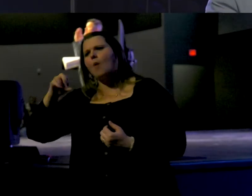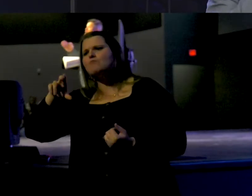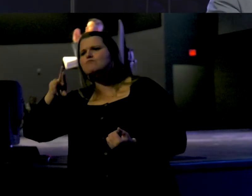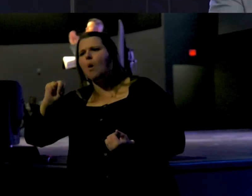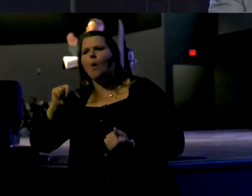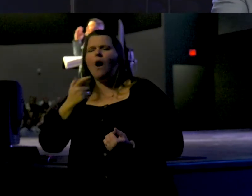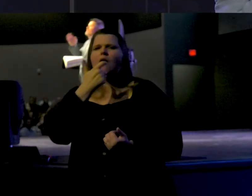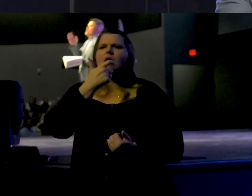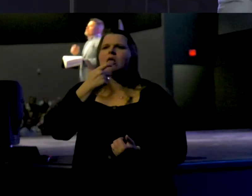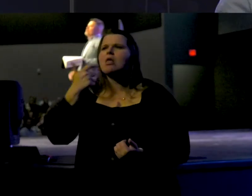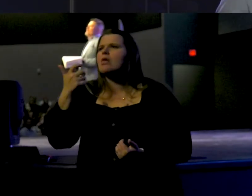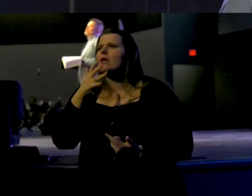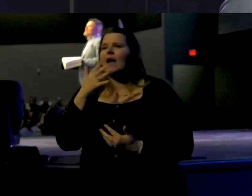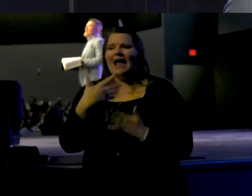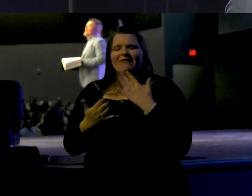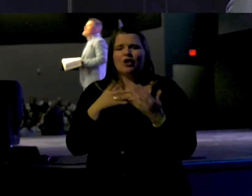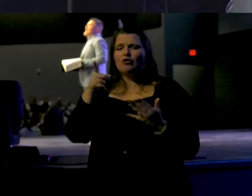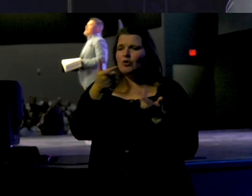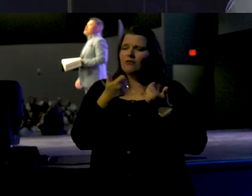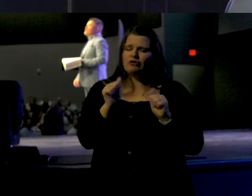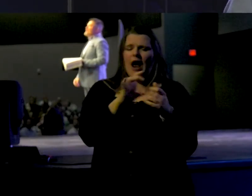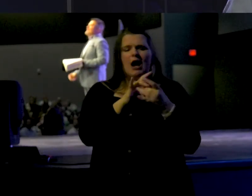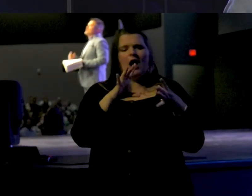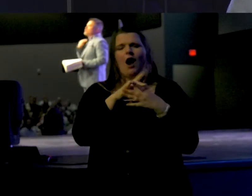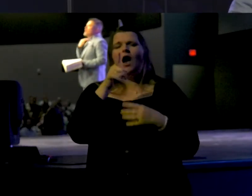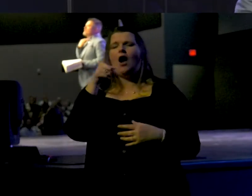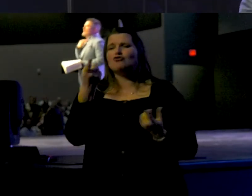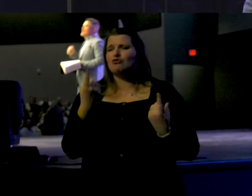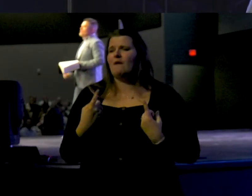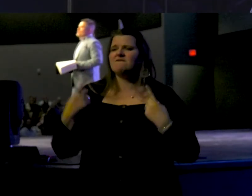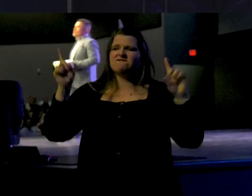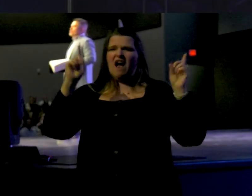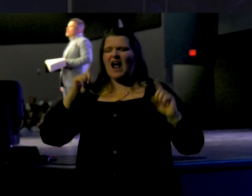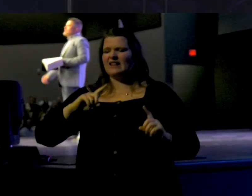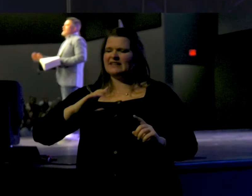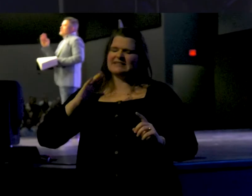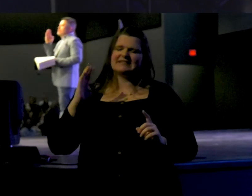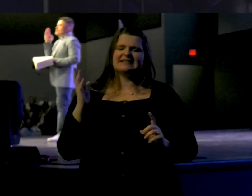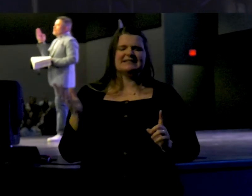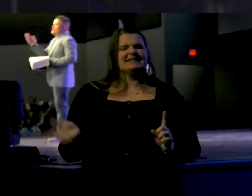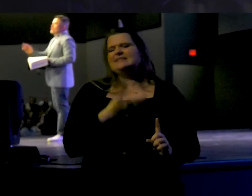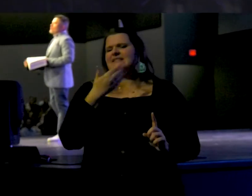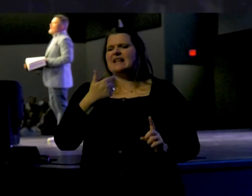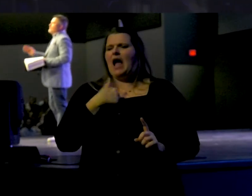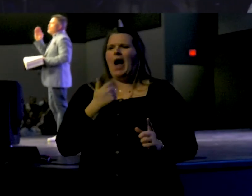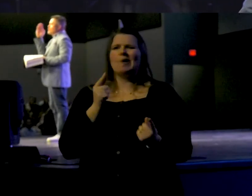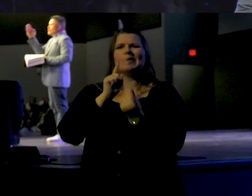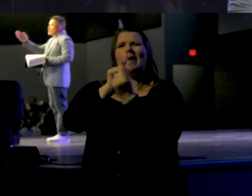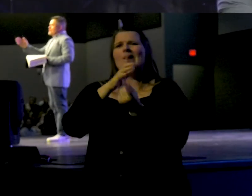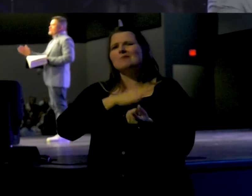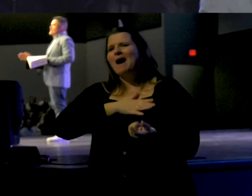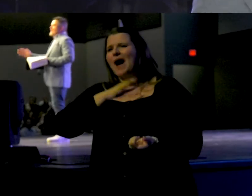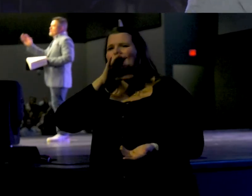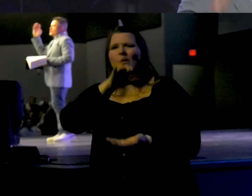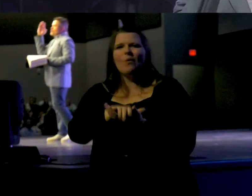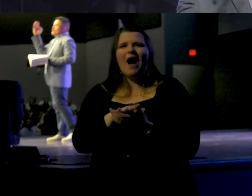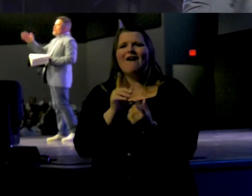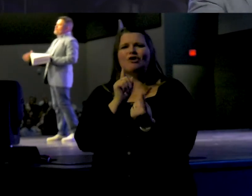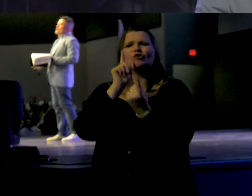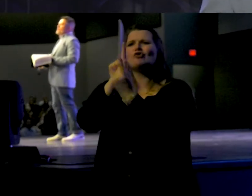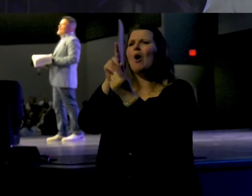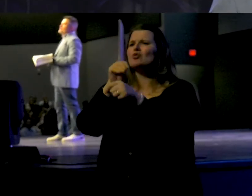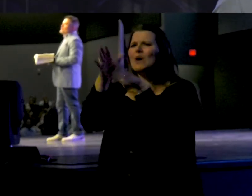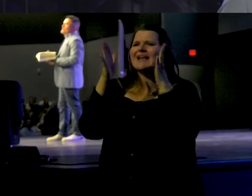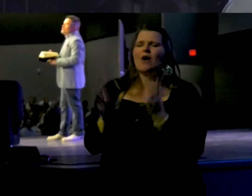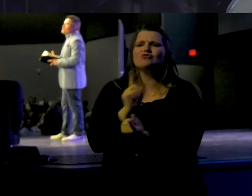you cannot beat, even though you have tried, and you finally swallow that lump in your throat, and you go to your wife, you go to a Christian counselor,